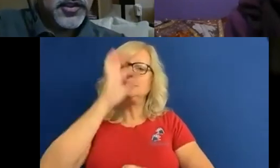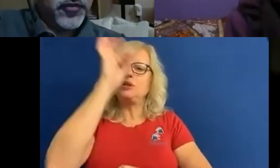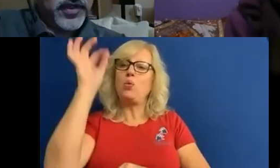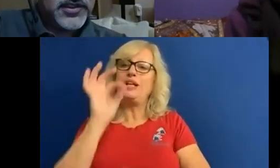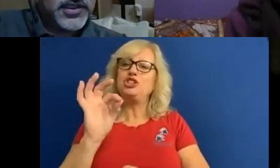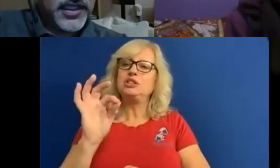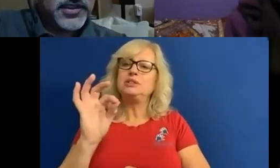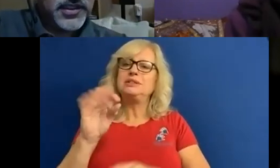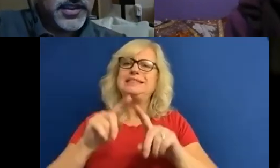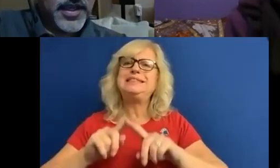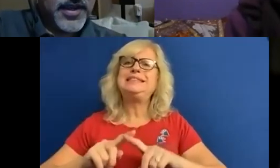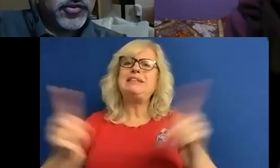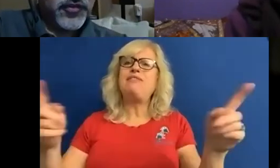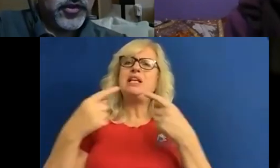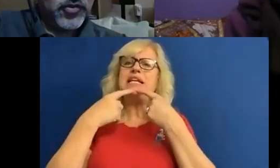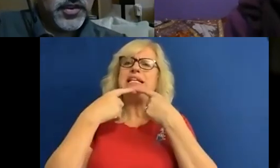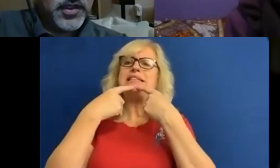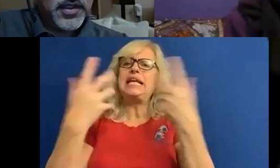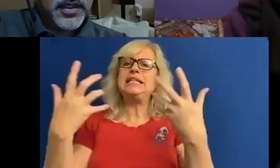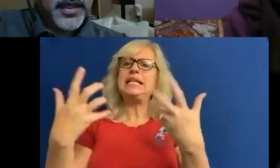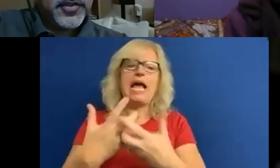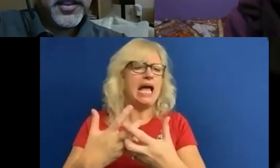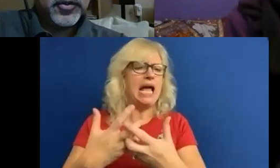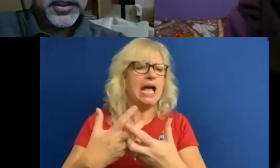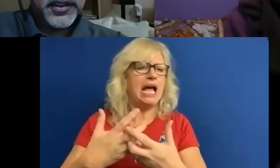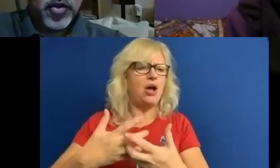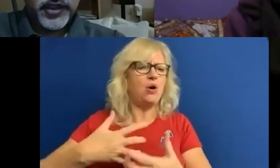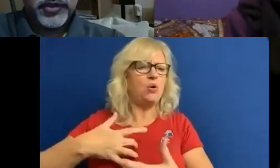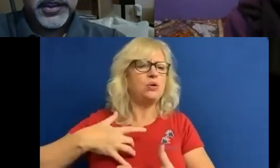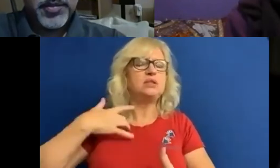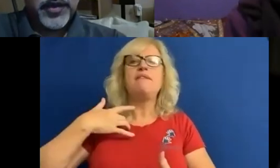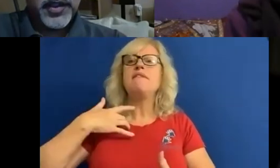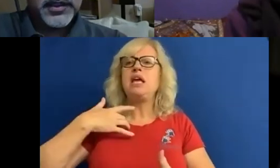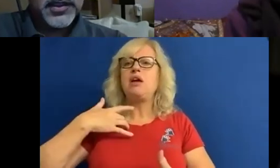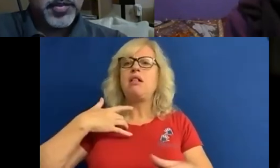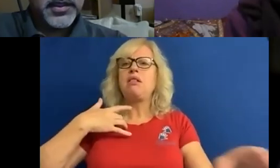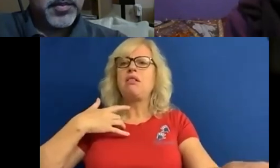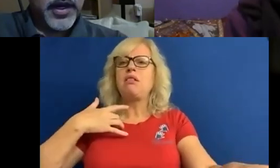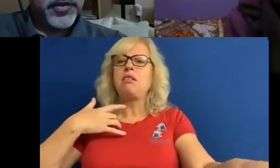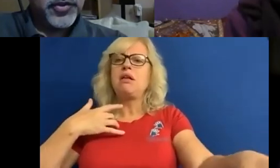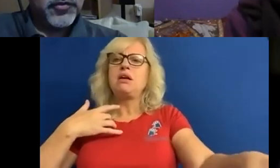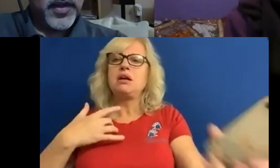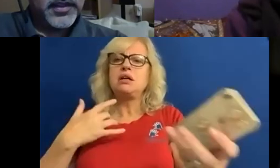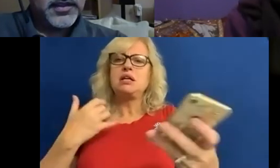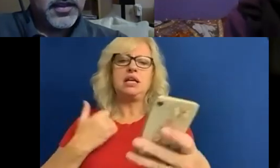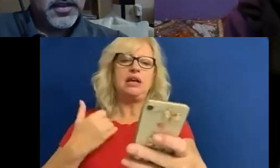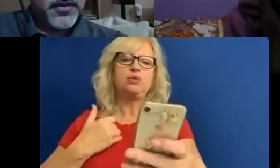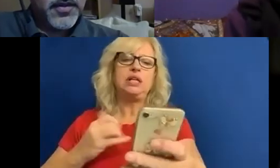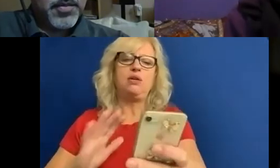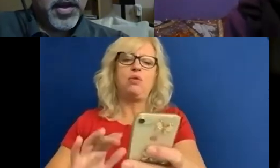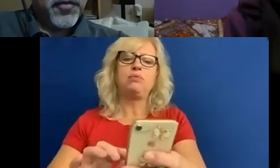says differently stated how to feel less guilty, not guilty about the accessibility barriers you face